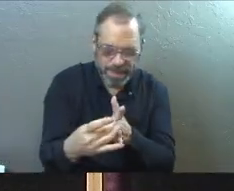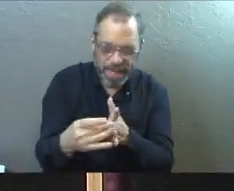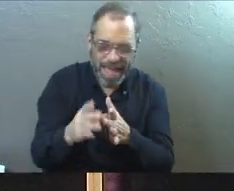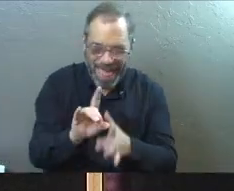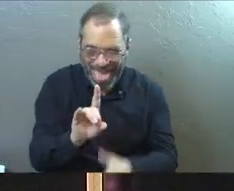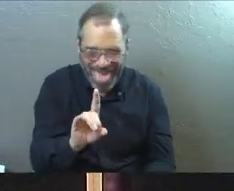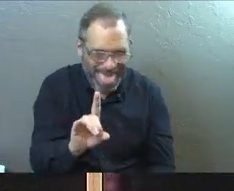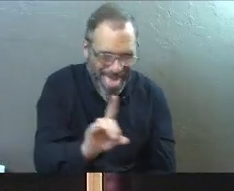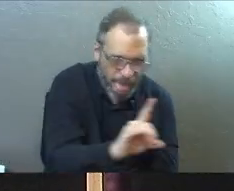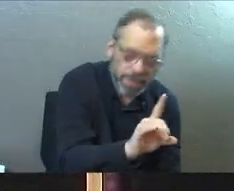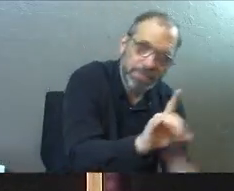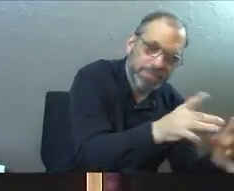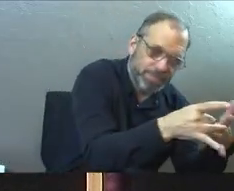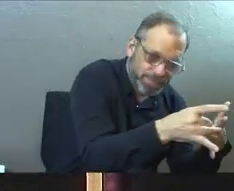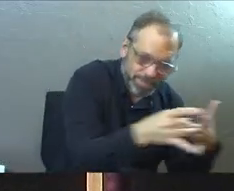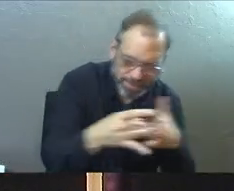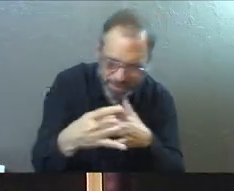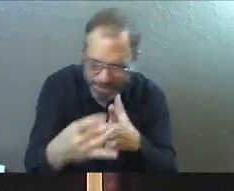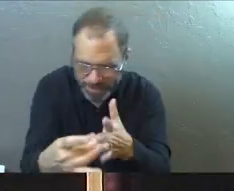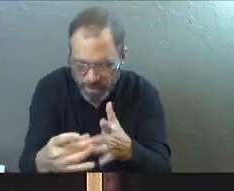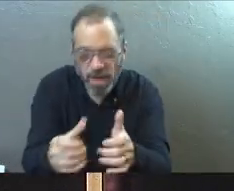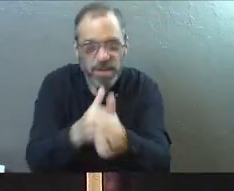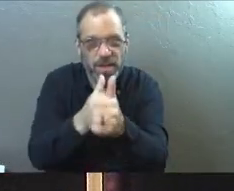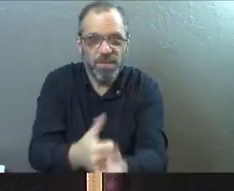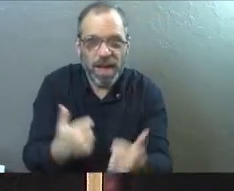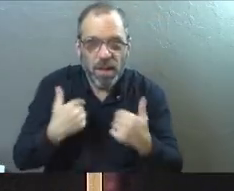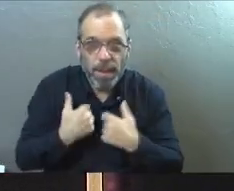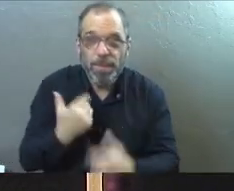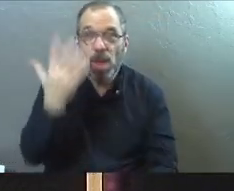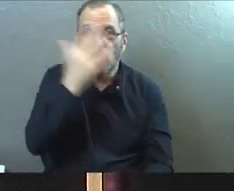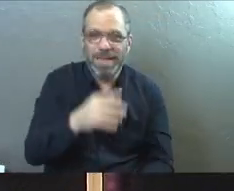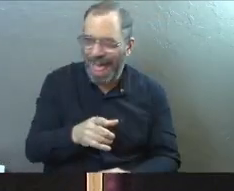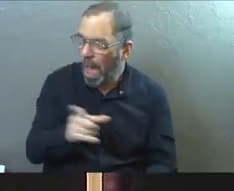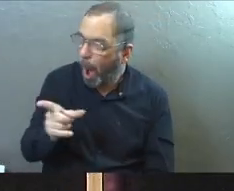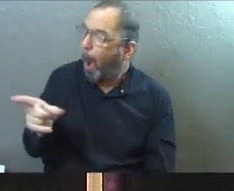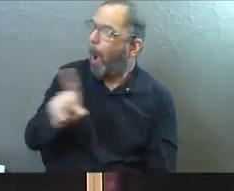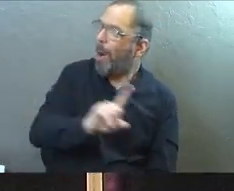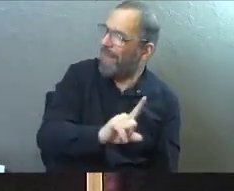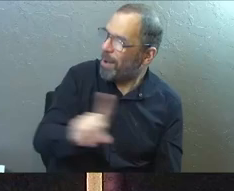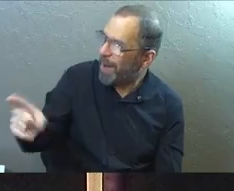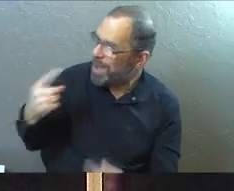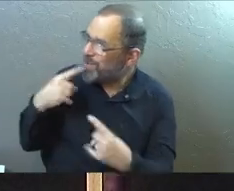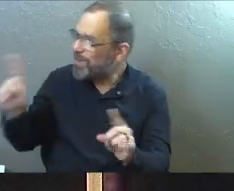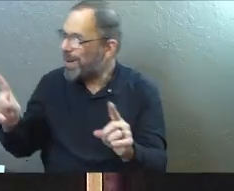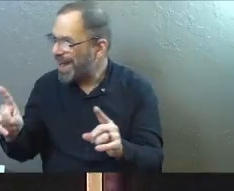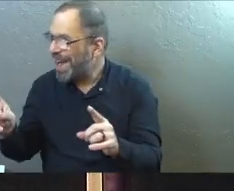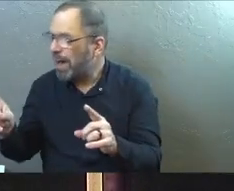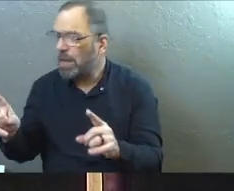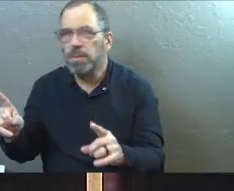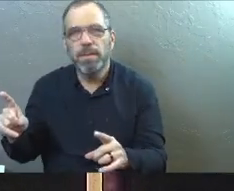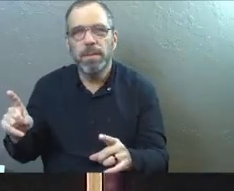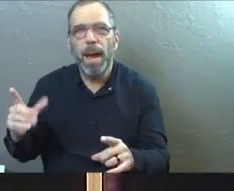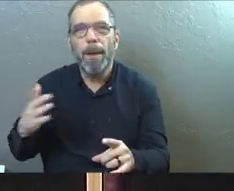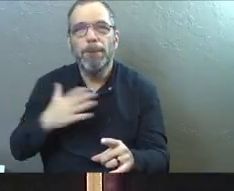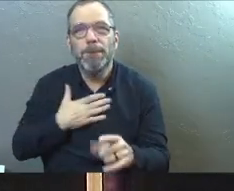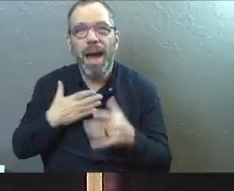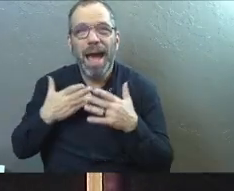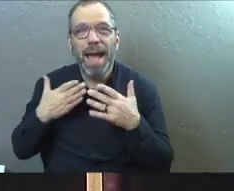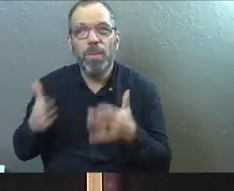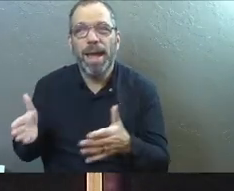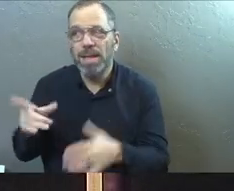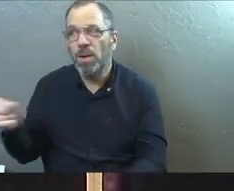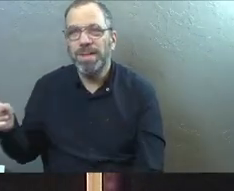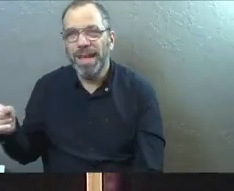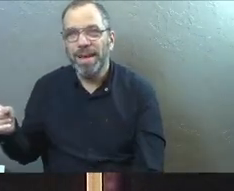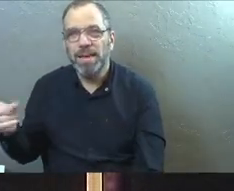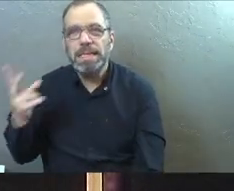path for us. Amen? He says, you gotta just follow my leading. It's gonna look like you can go that way. It's gonna look like that way is gonna work out. But again, here's my way. Those ways are your